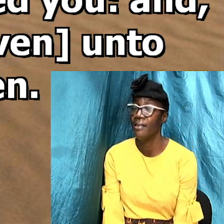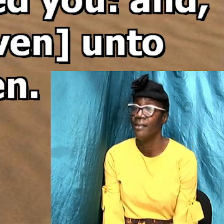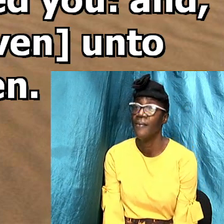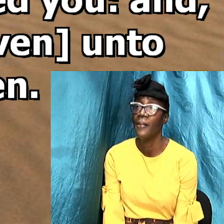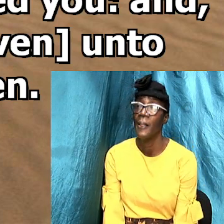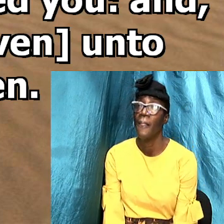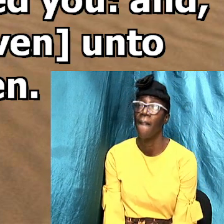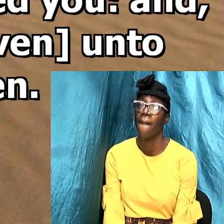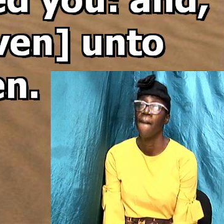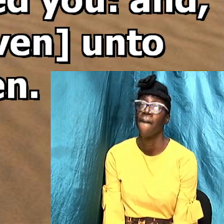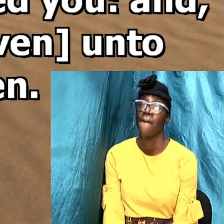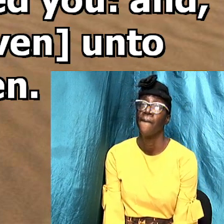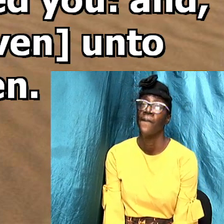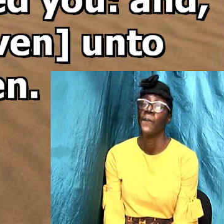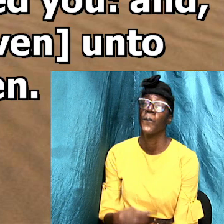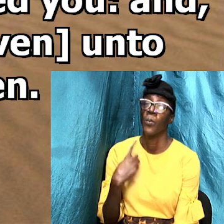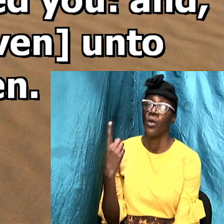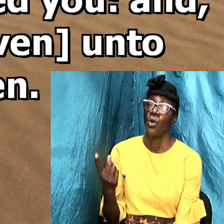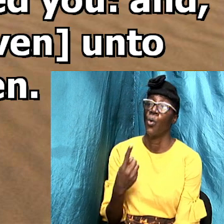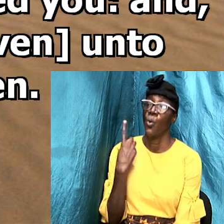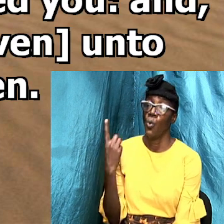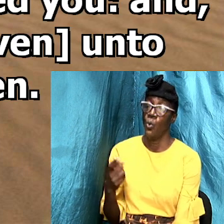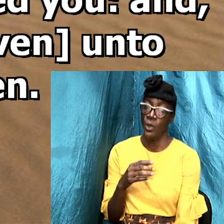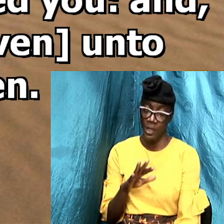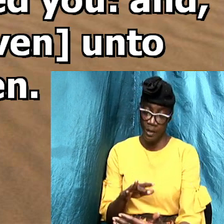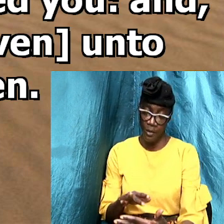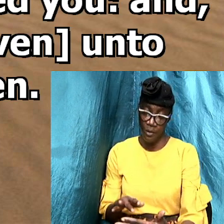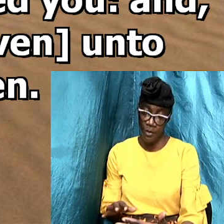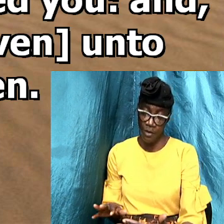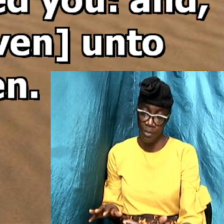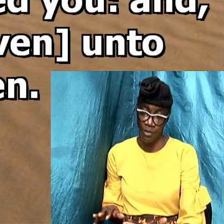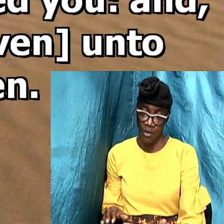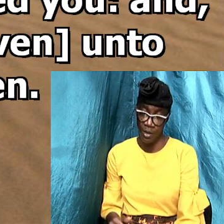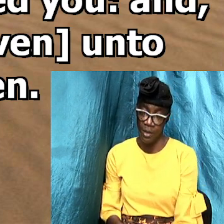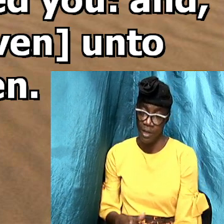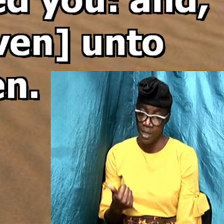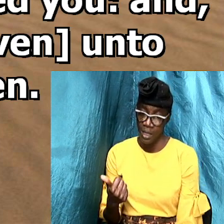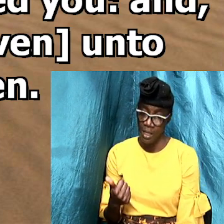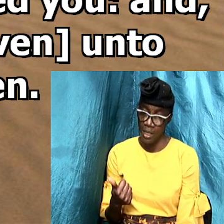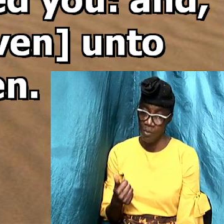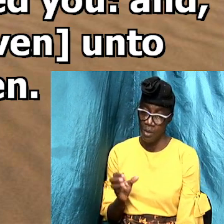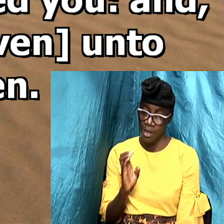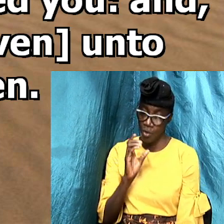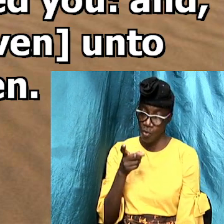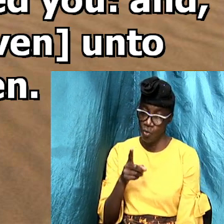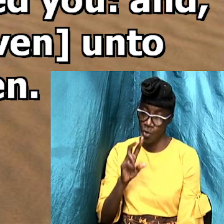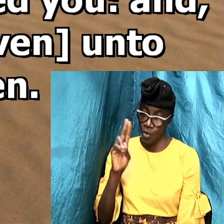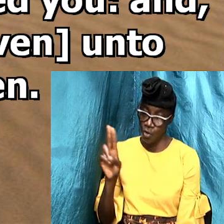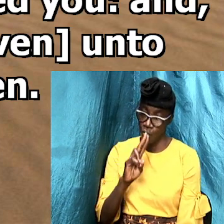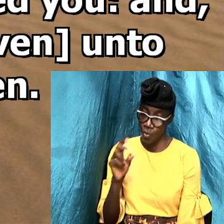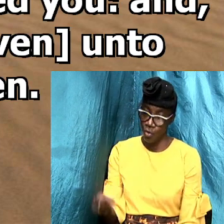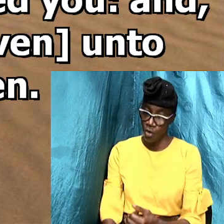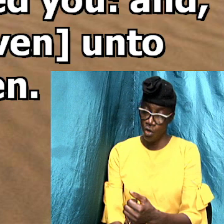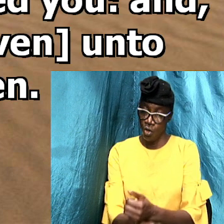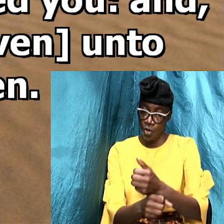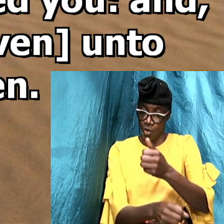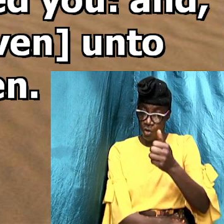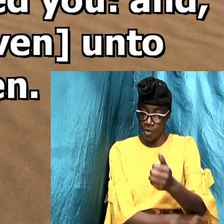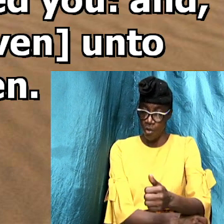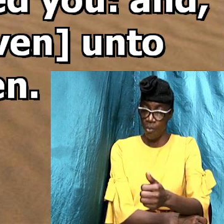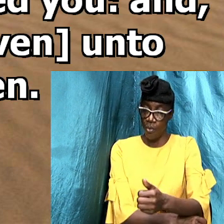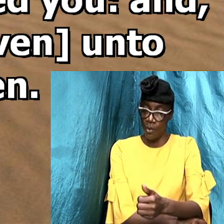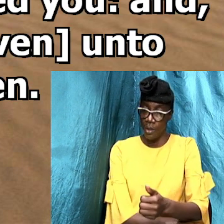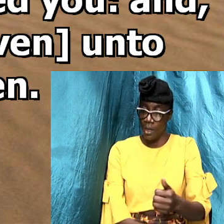so the only scripture that anyone could use to support another baptismal formula